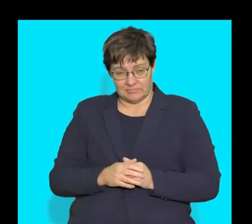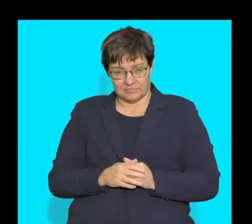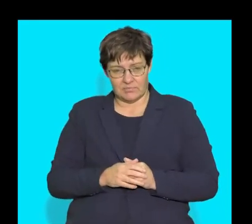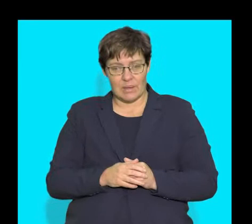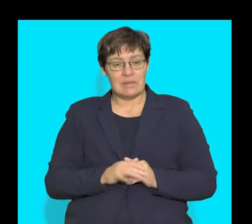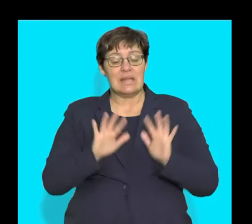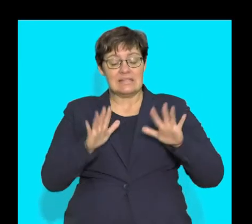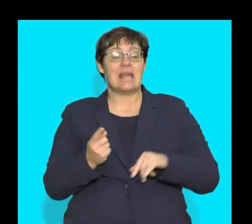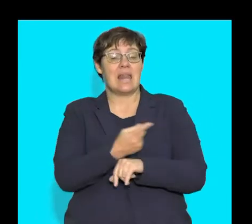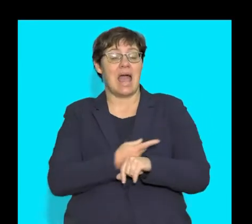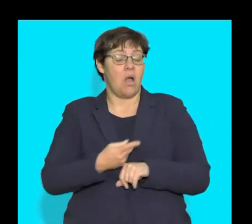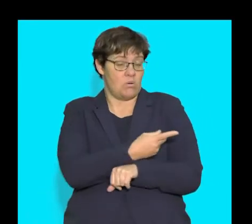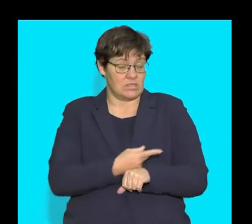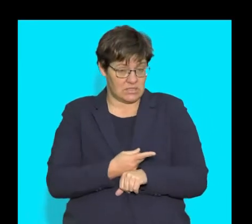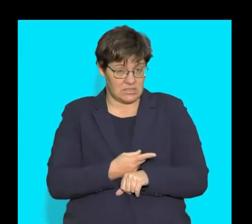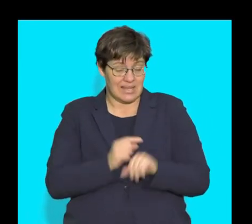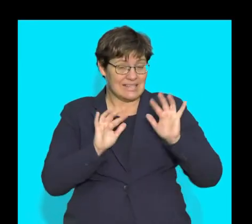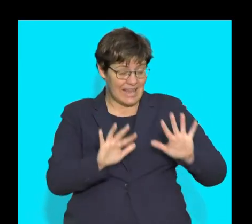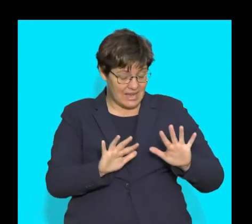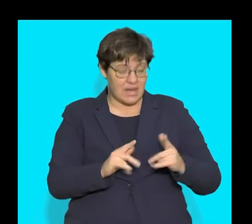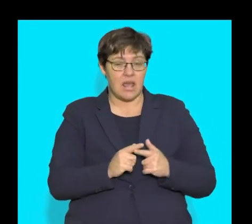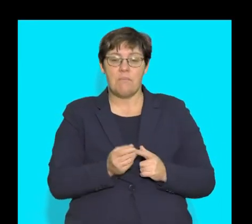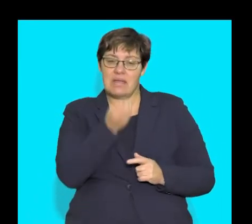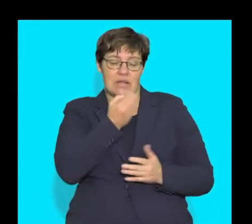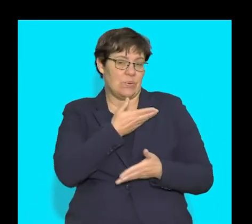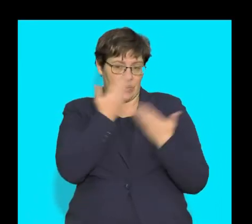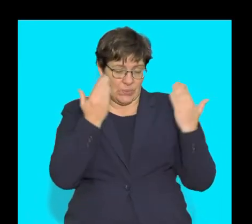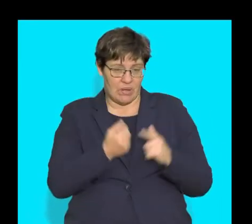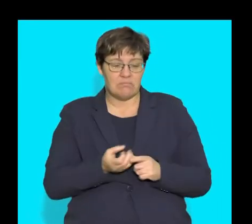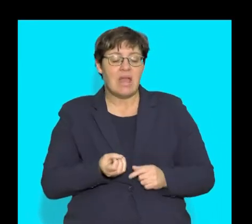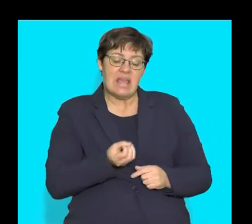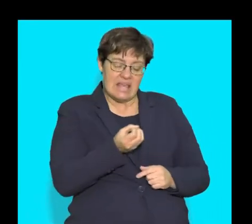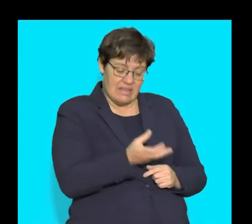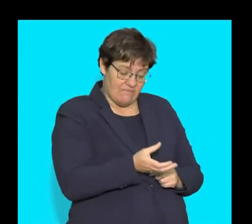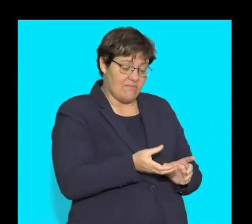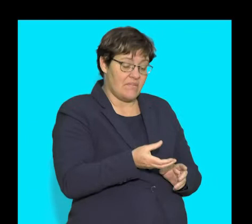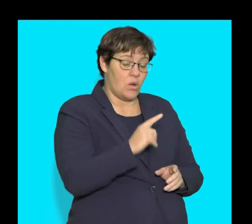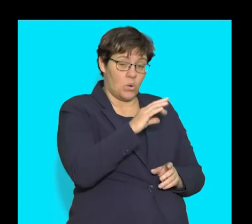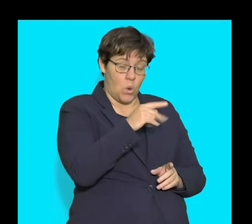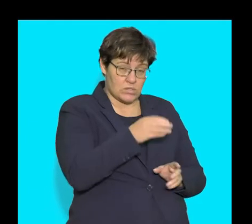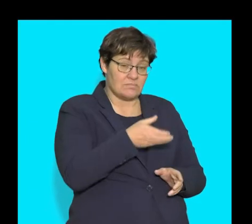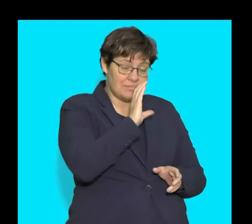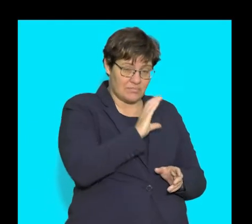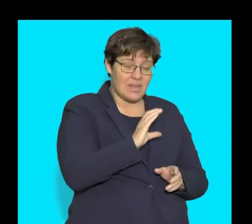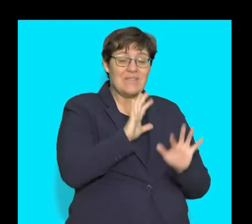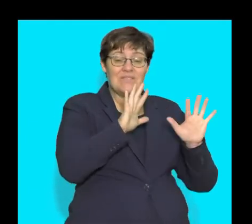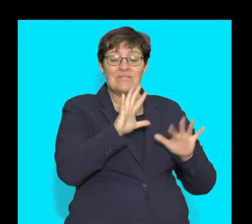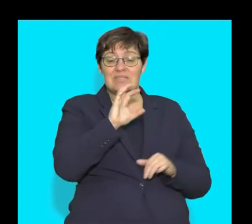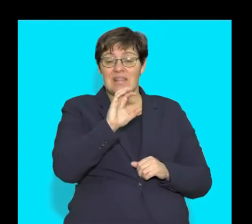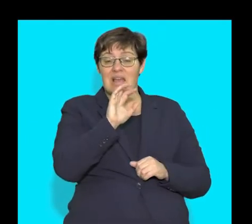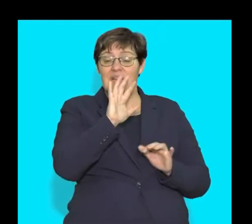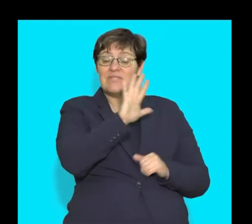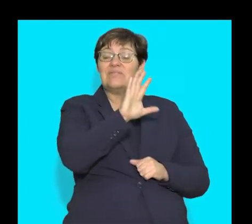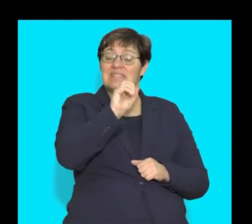After fasting for 10 hours, they each were given a drink of glucose solution containing 50